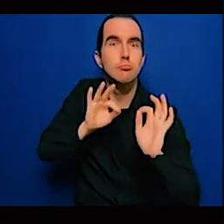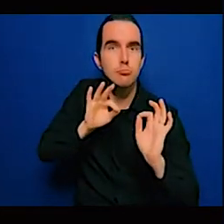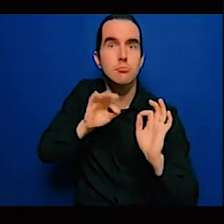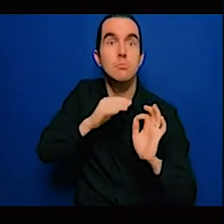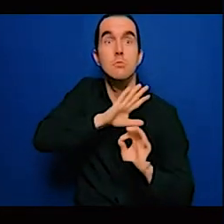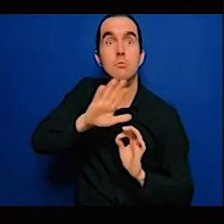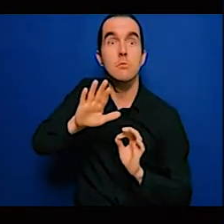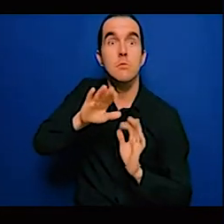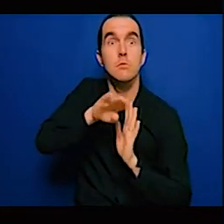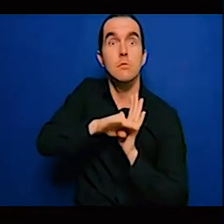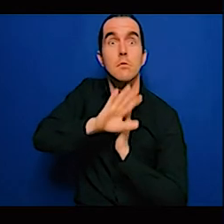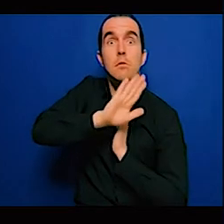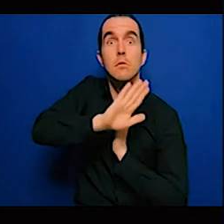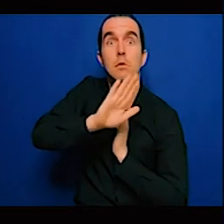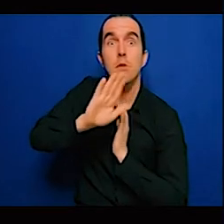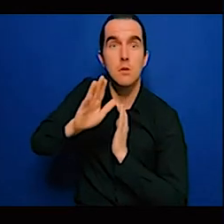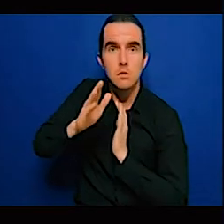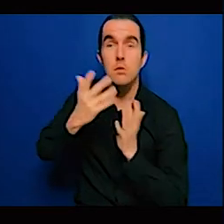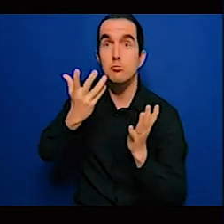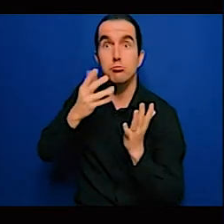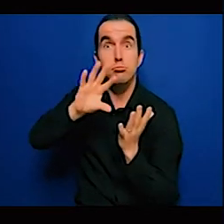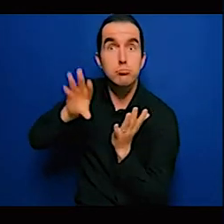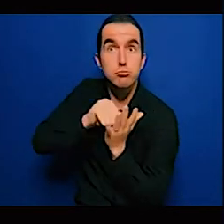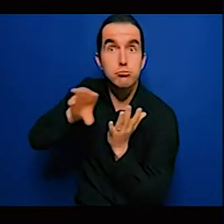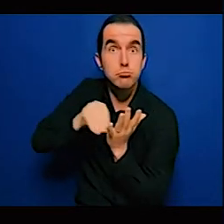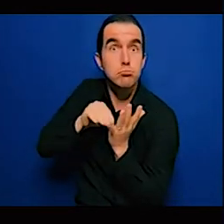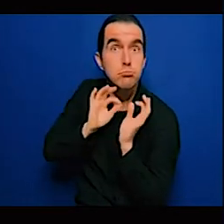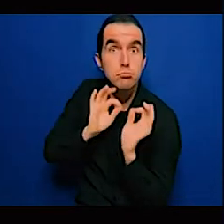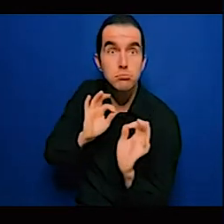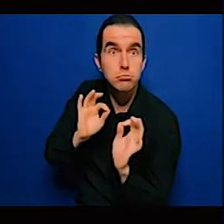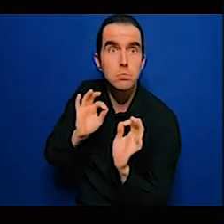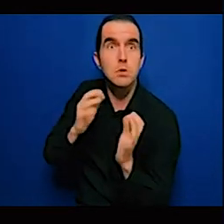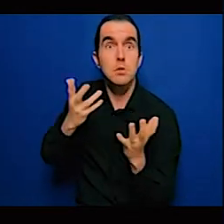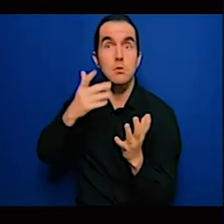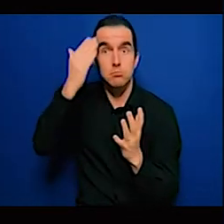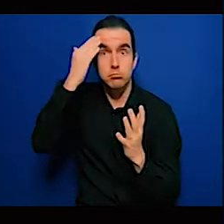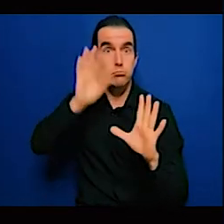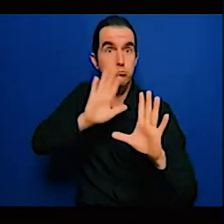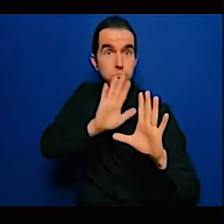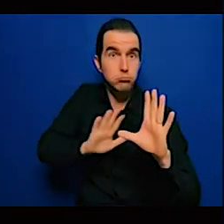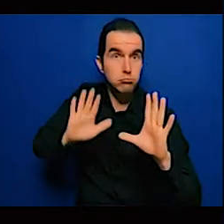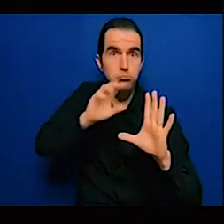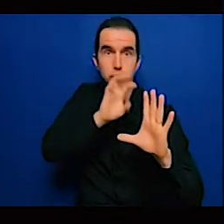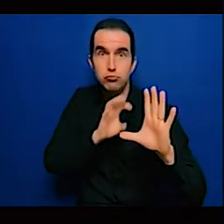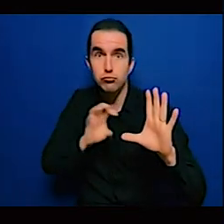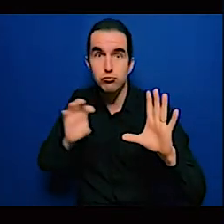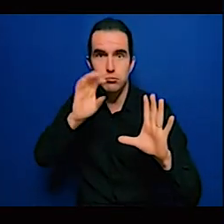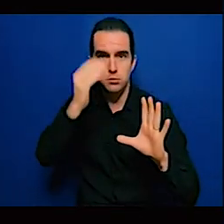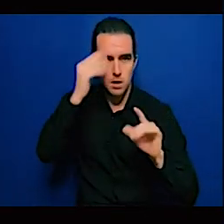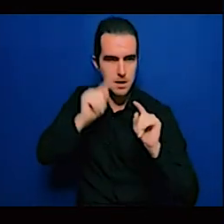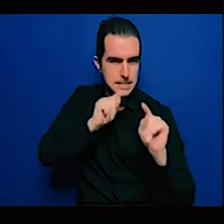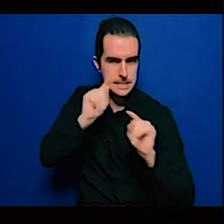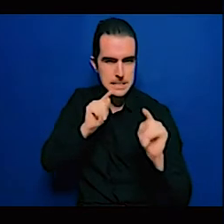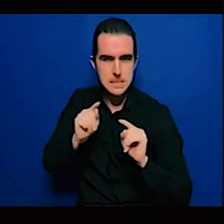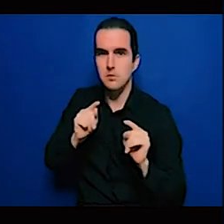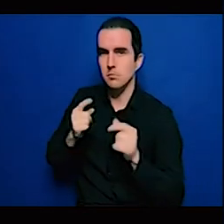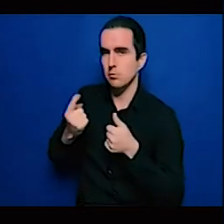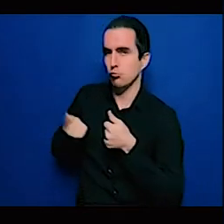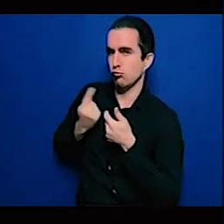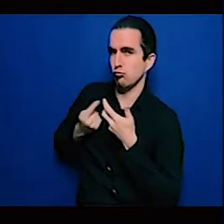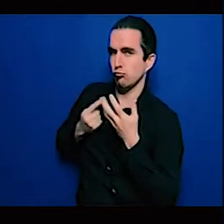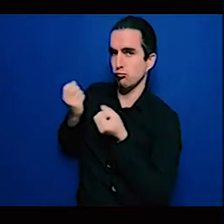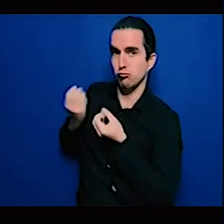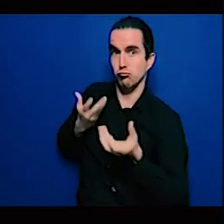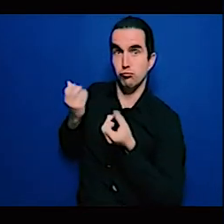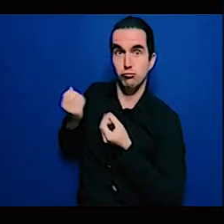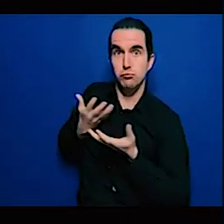a number of these renewable energy products within the African countries? Do they